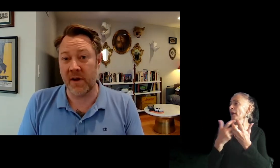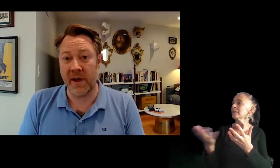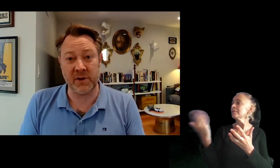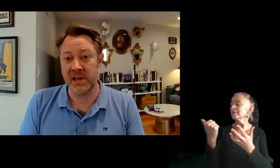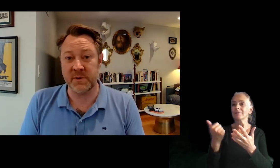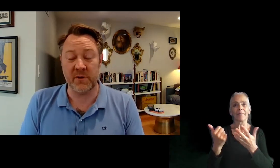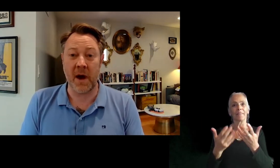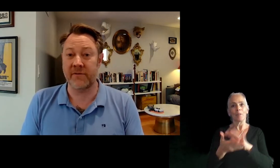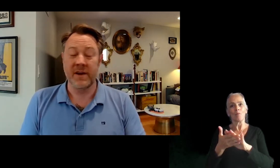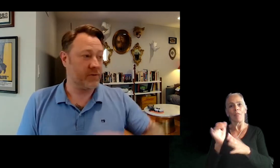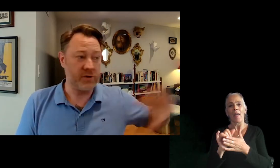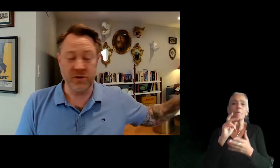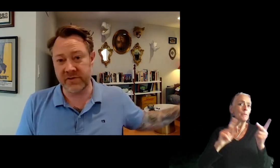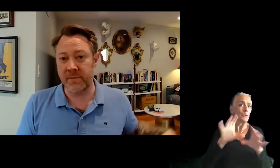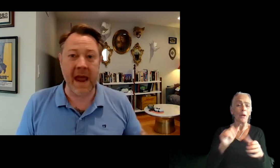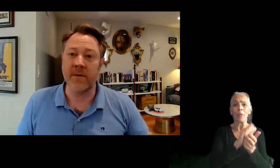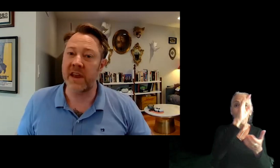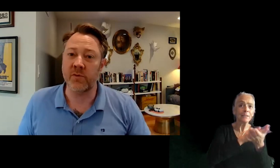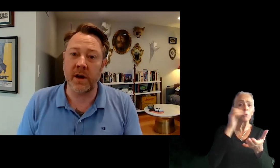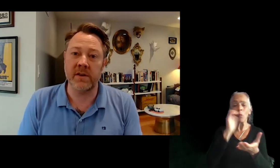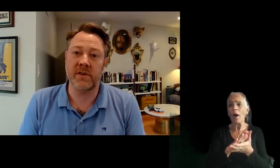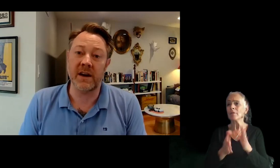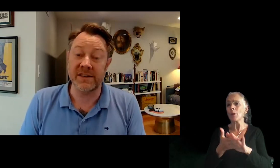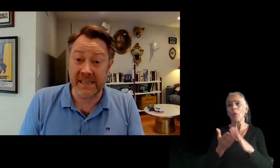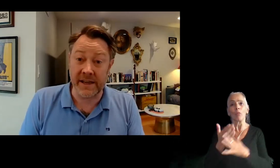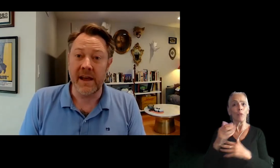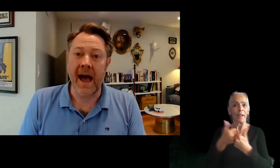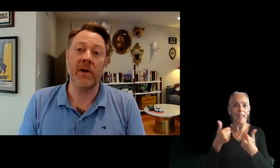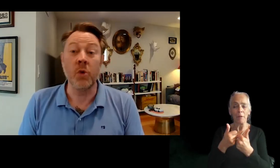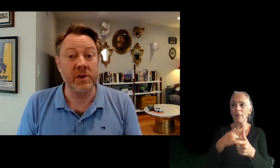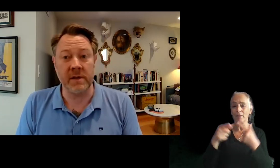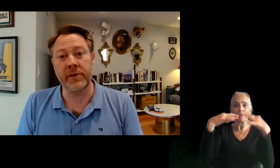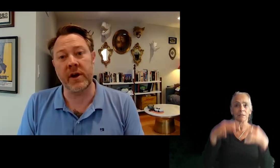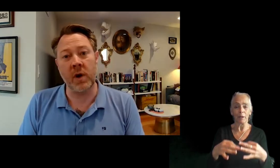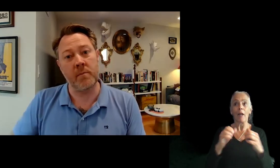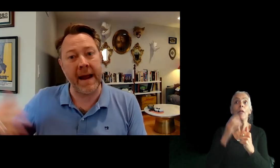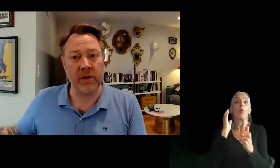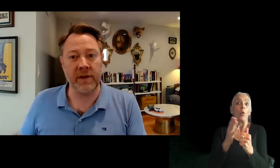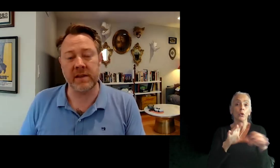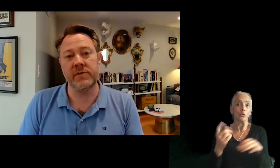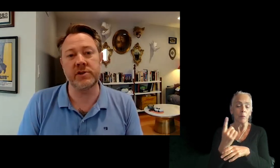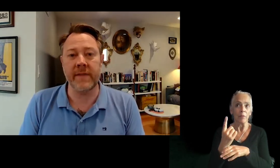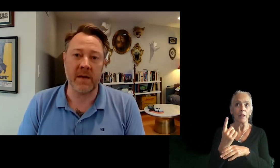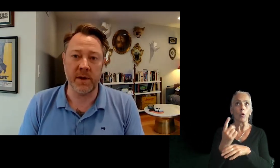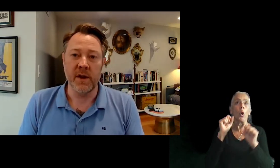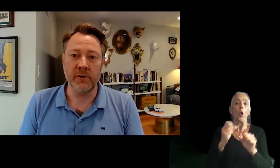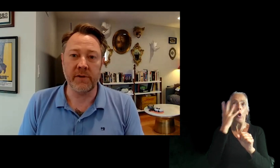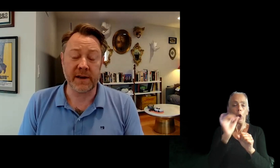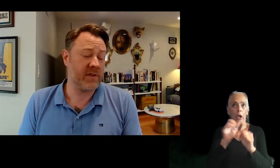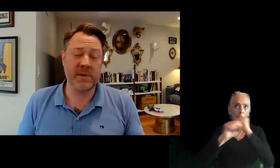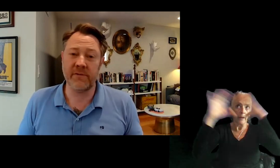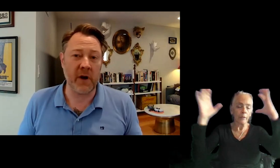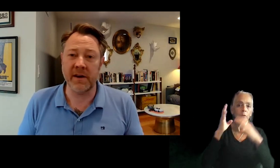do that. run like their husband or their wife through some game that they just want to, so they can articulate how they would do something or what it might look like in the future. And that can be